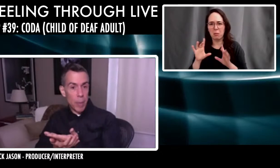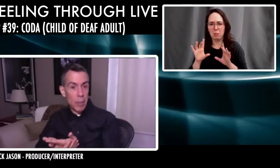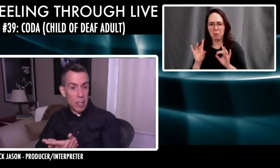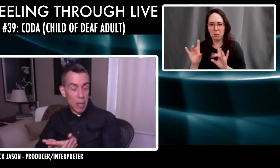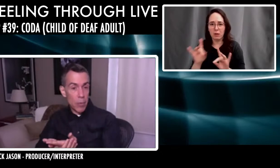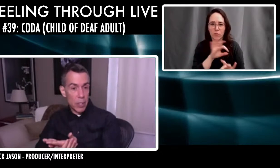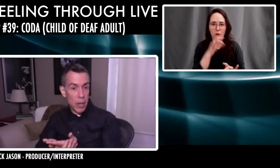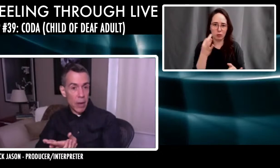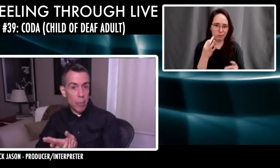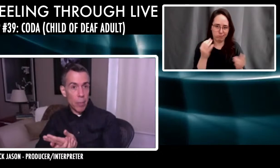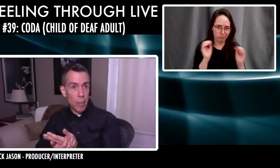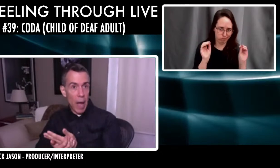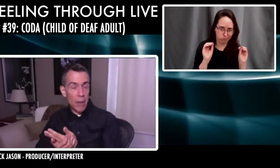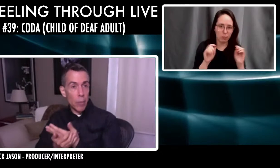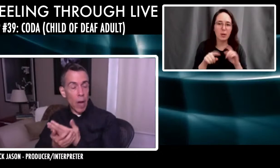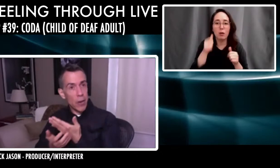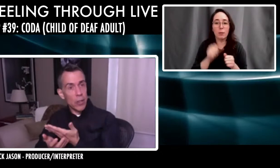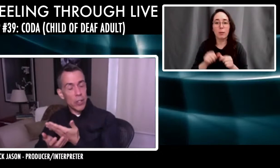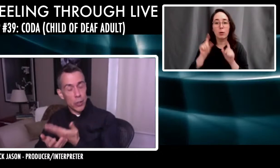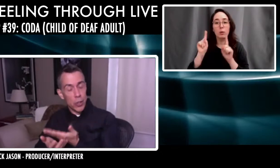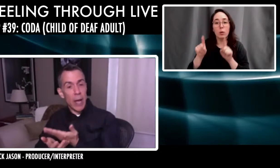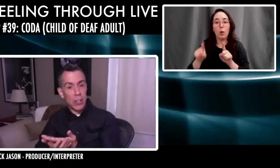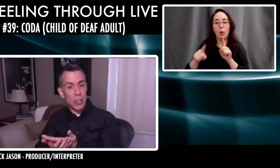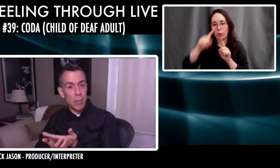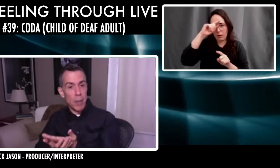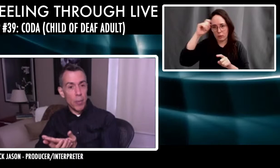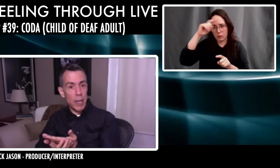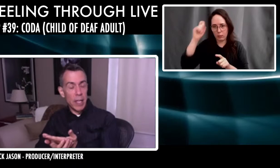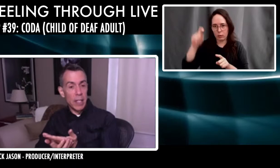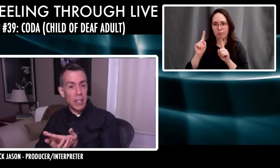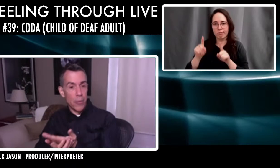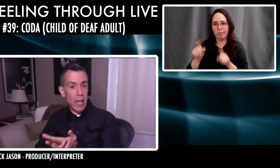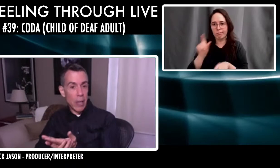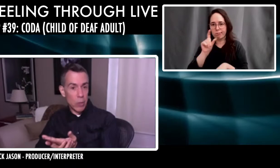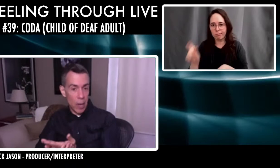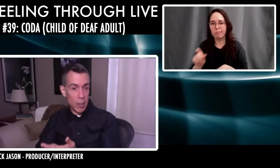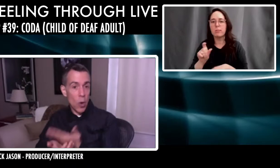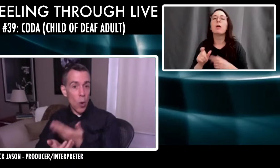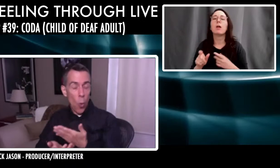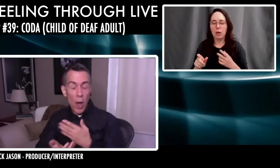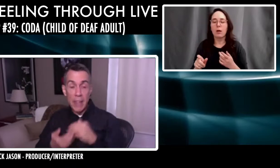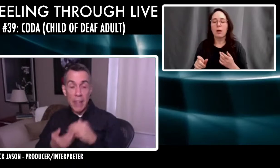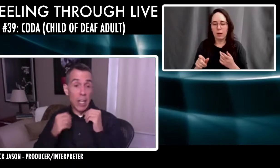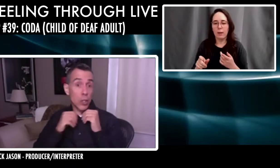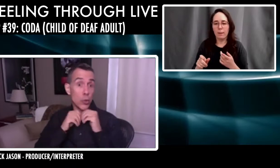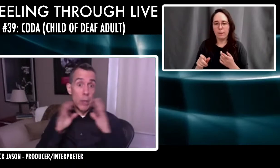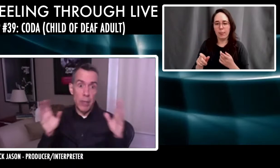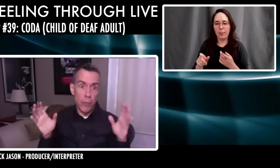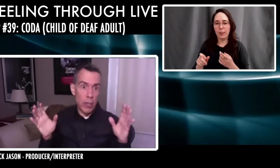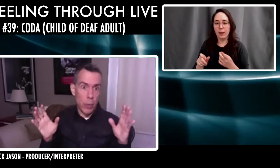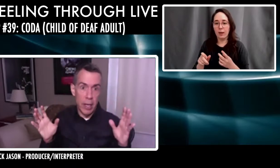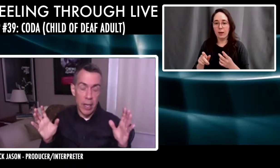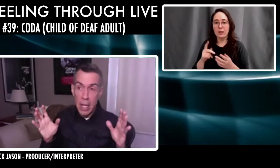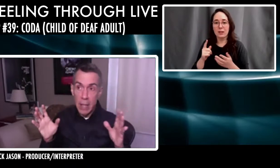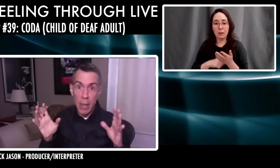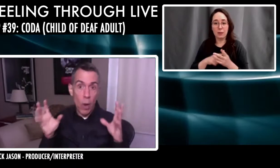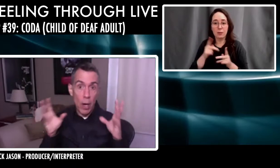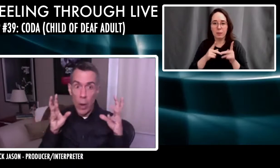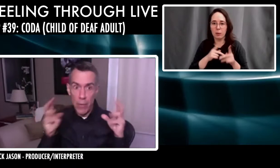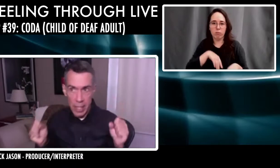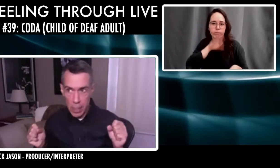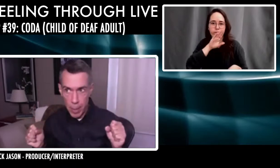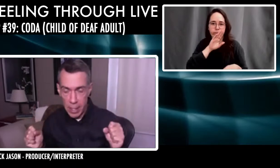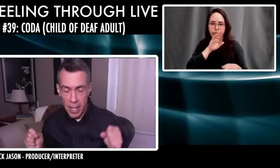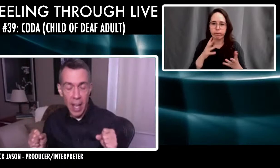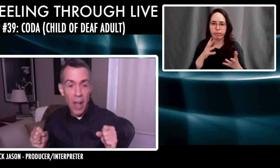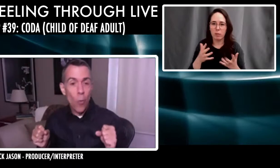Italy and spending my summers there. And I, I noticed there's two reactions to people being in different language environments. One, they get extremely frustrated. They want to